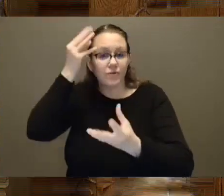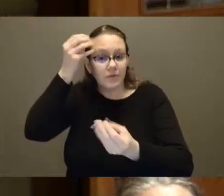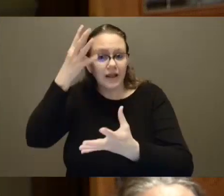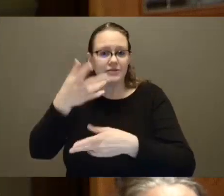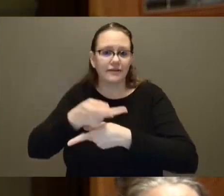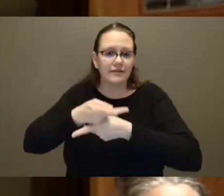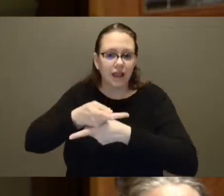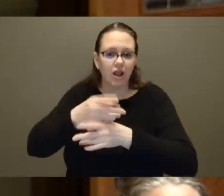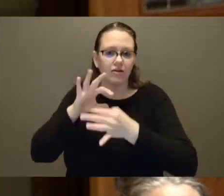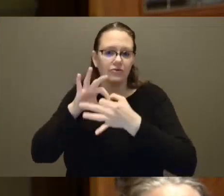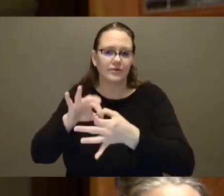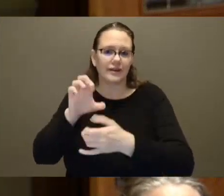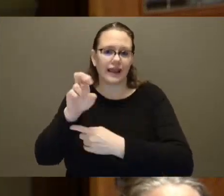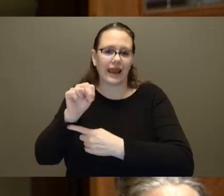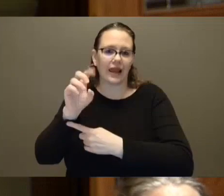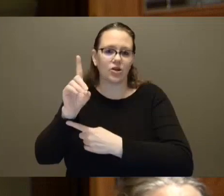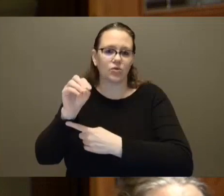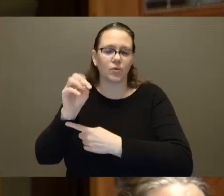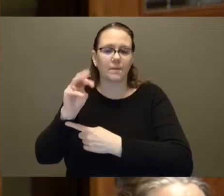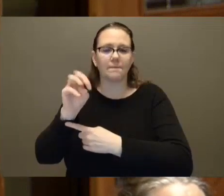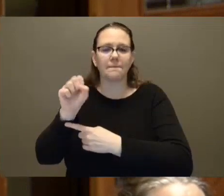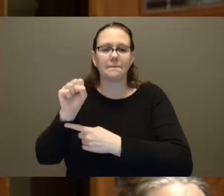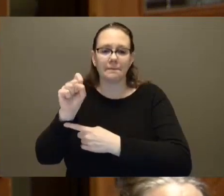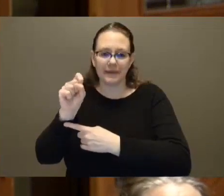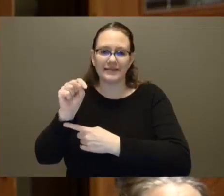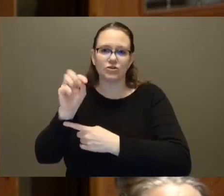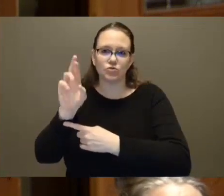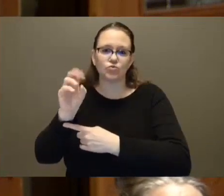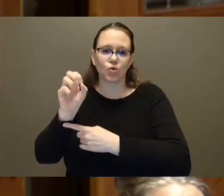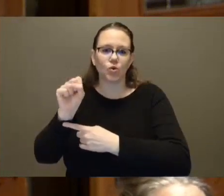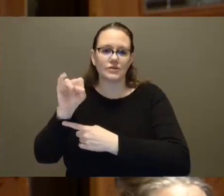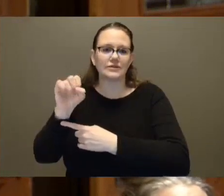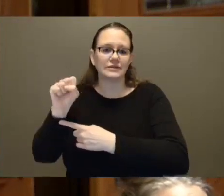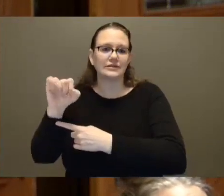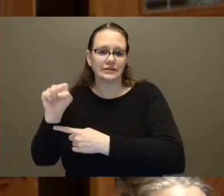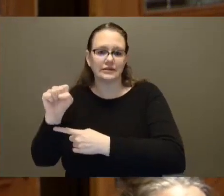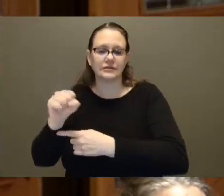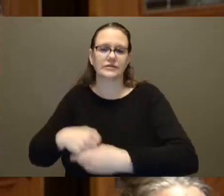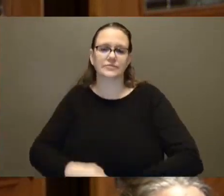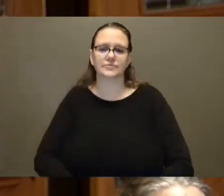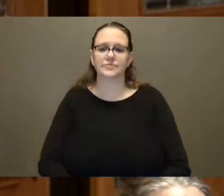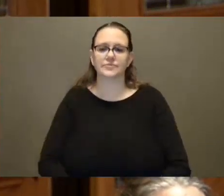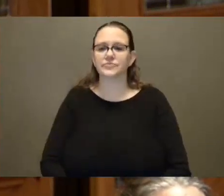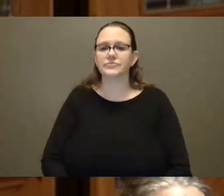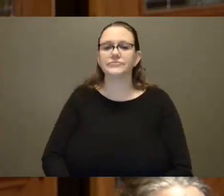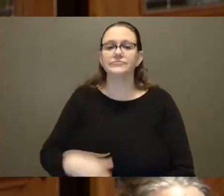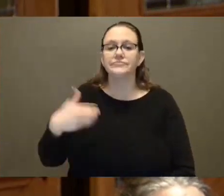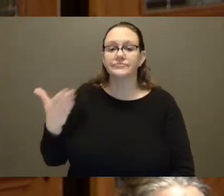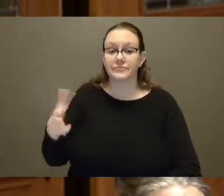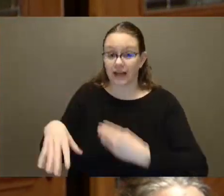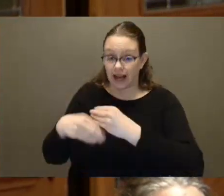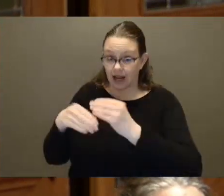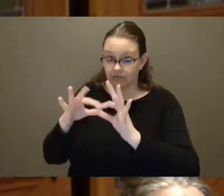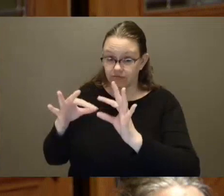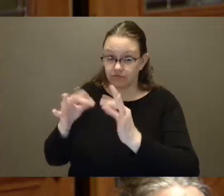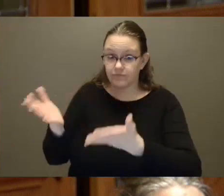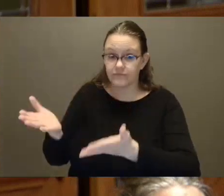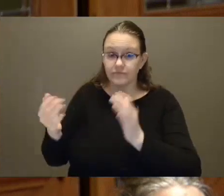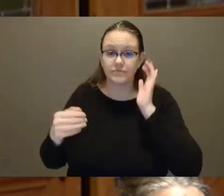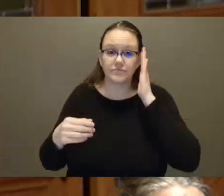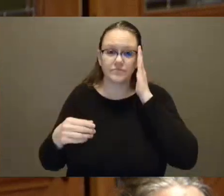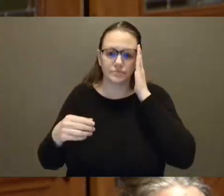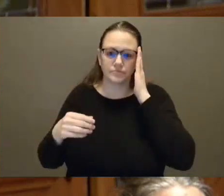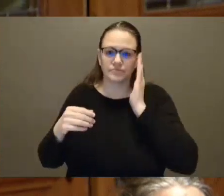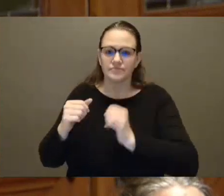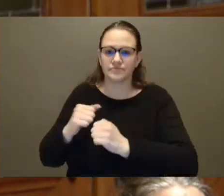Thank you, Honourable Speaker, and thank you to the Minister for the response. Birth, death, menopause—these are a few of the guarantees for half the